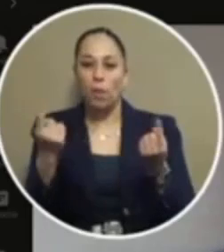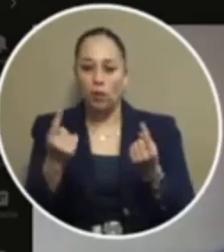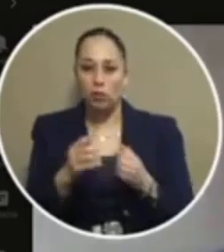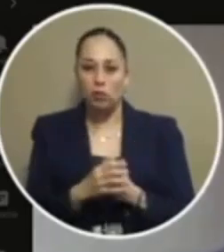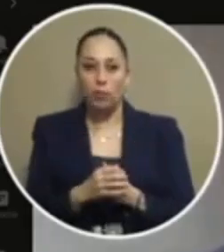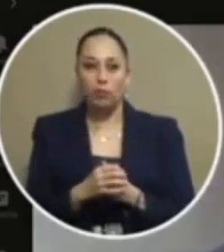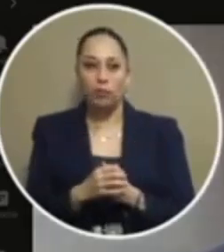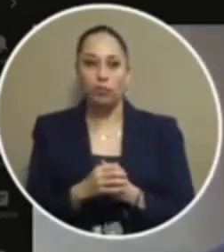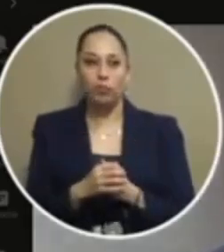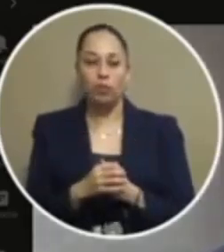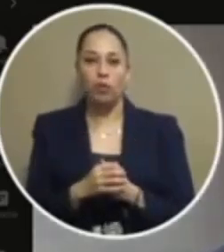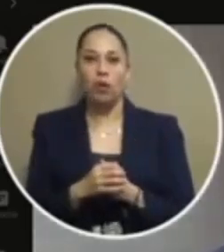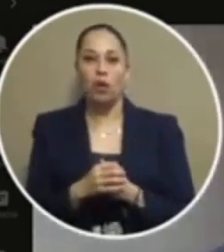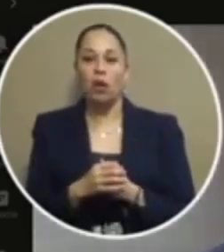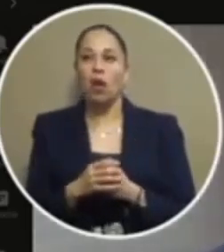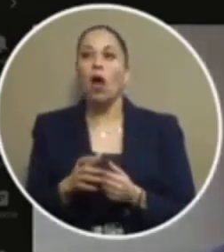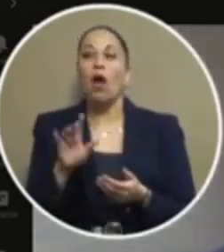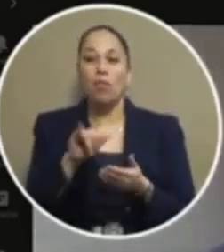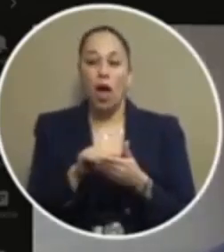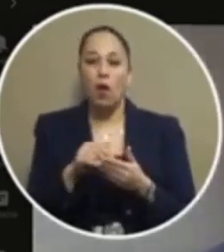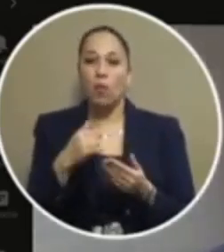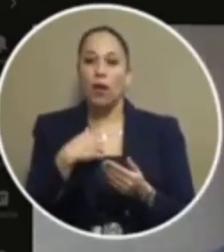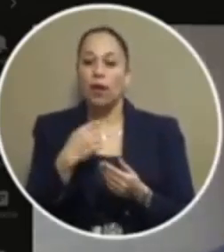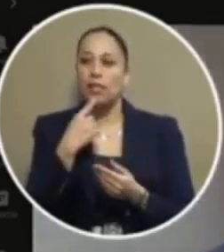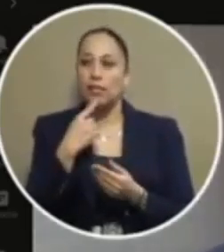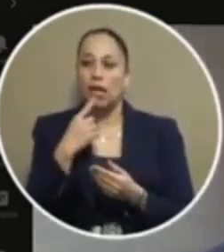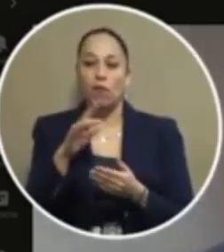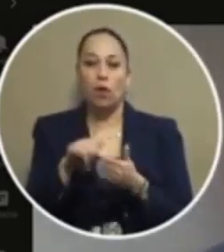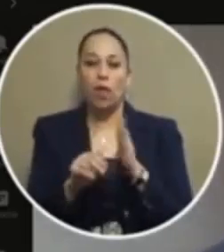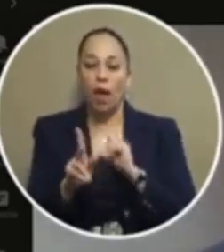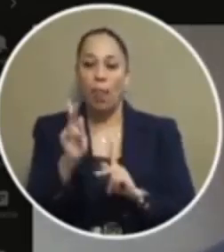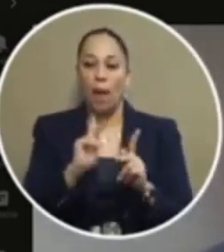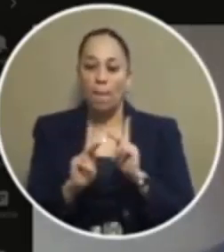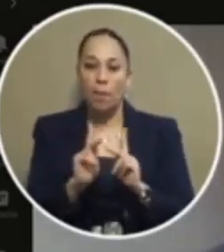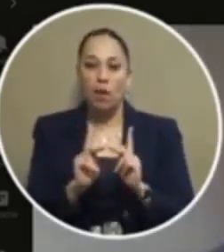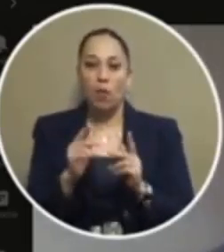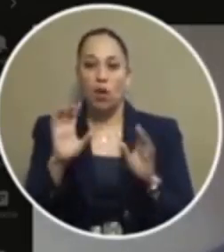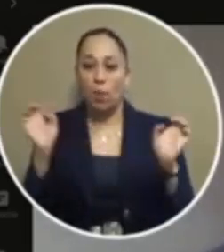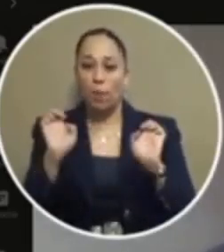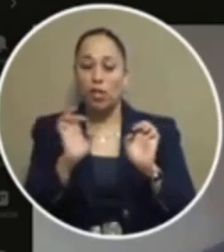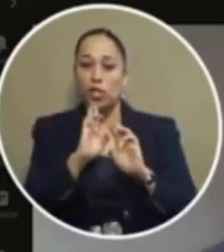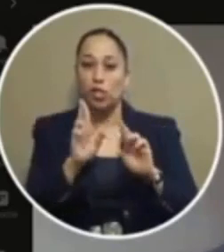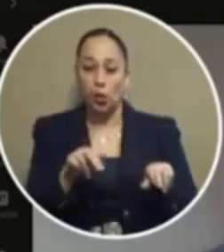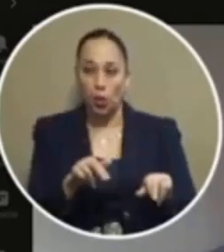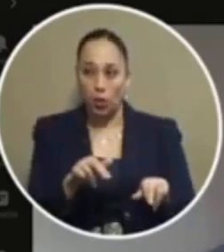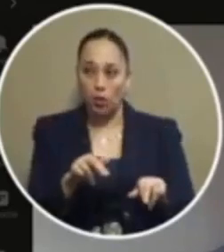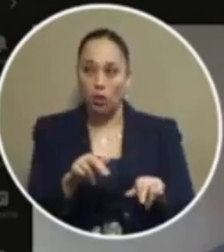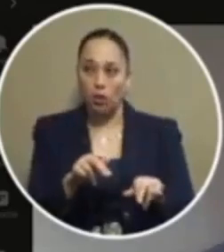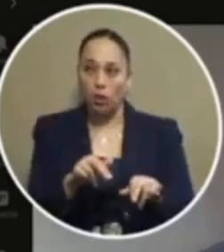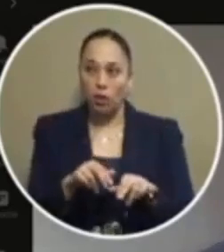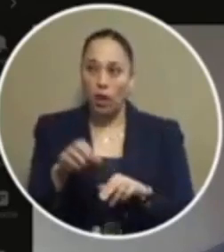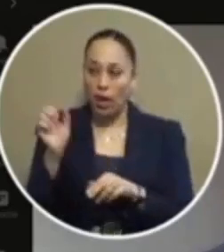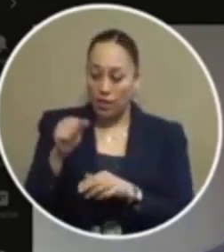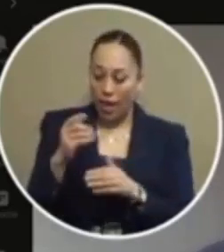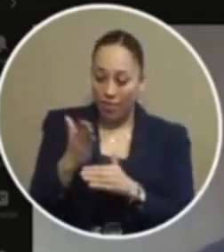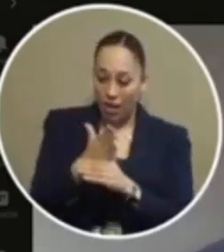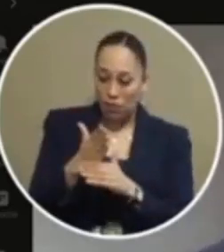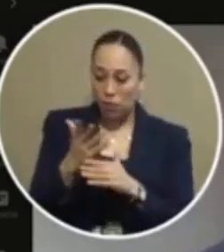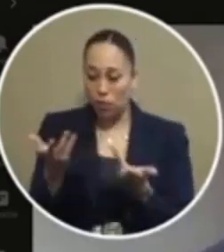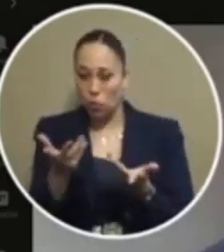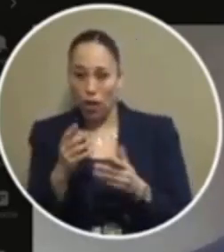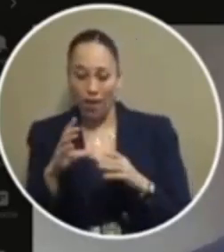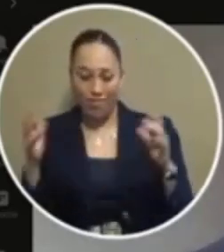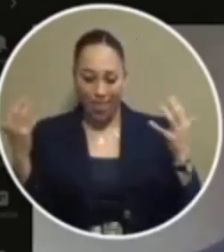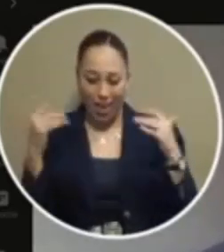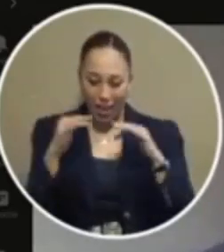well i mean we didn't cite we didn't cite people for violating a public health emergency order there's a big difference between citing a